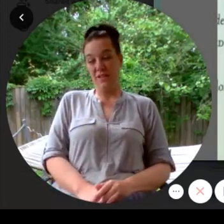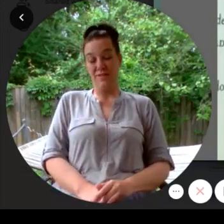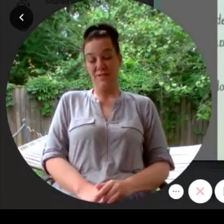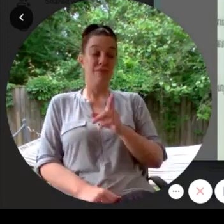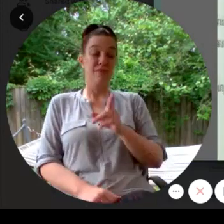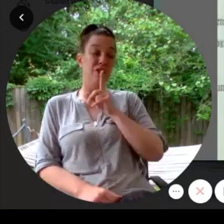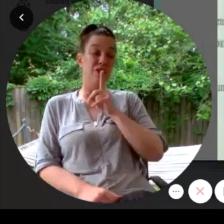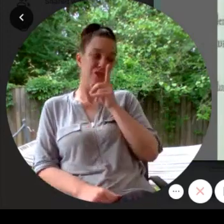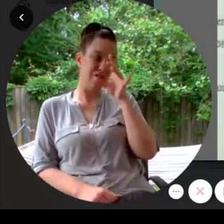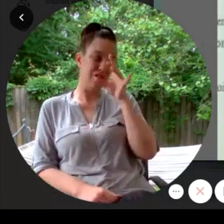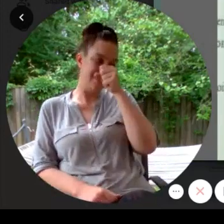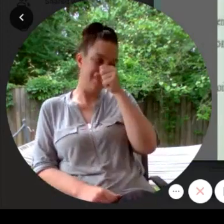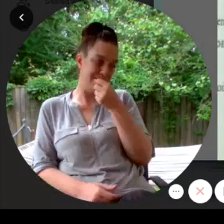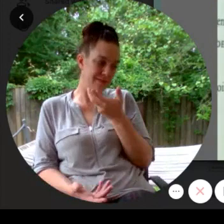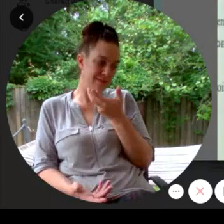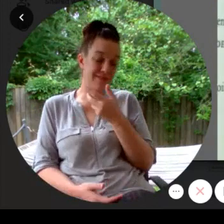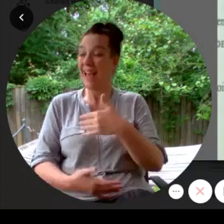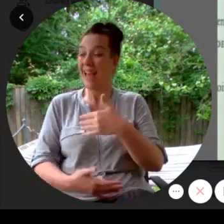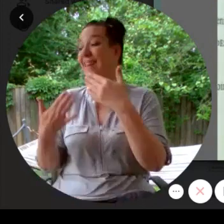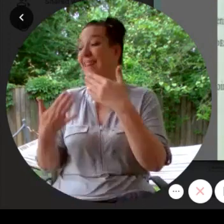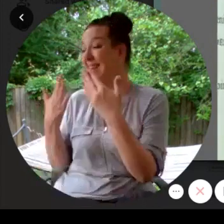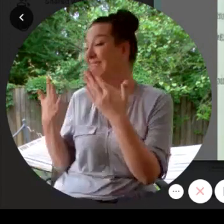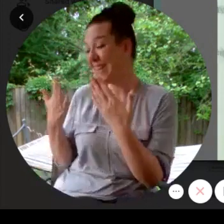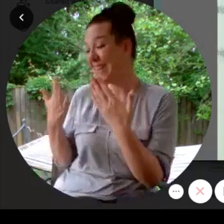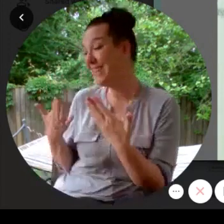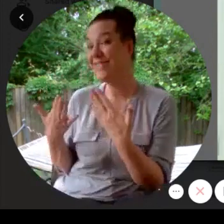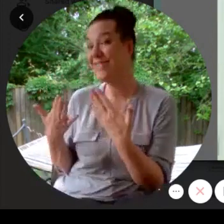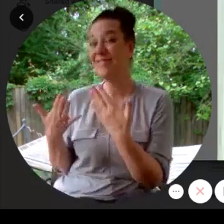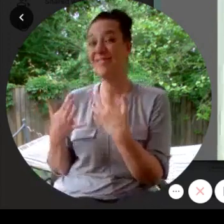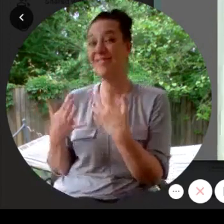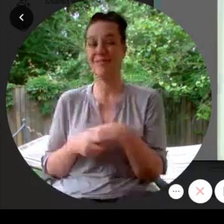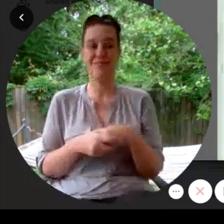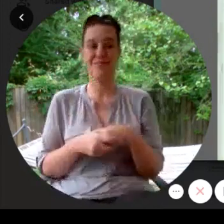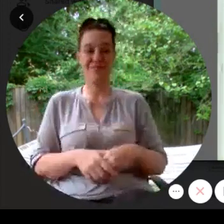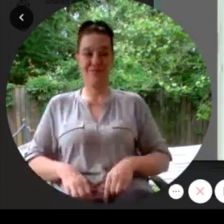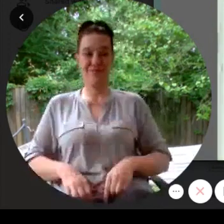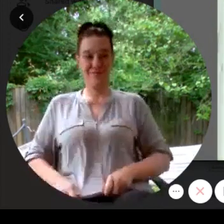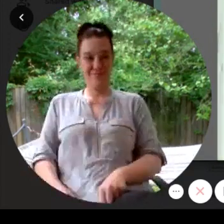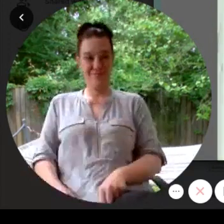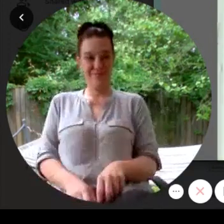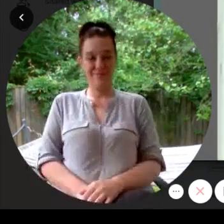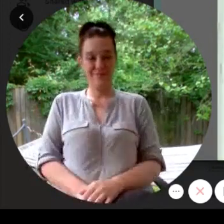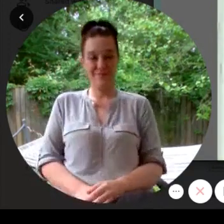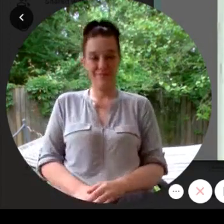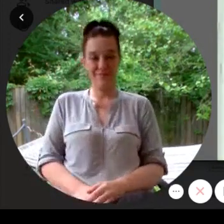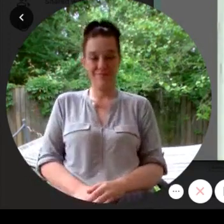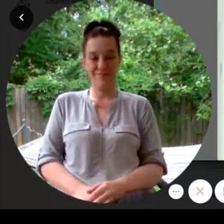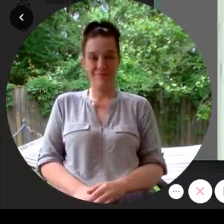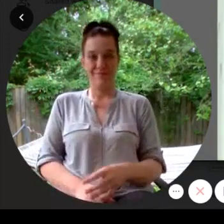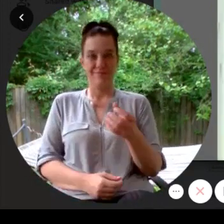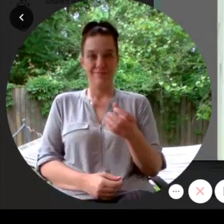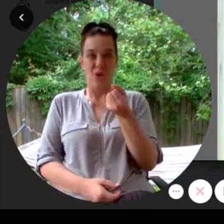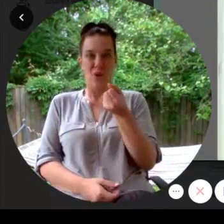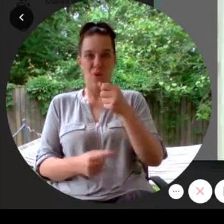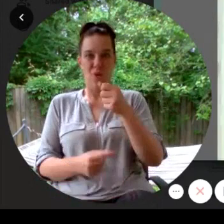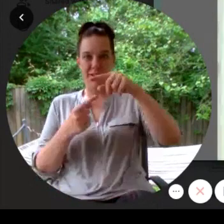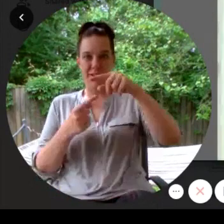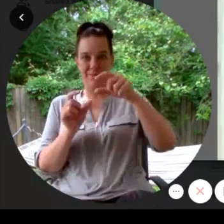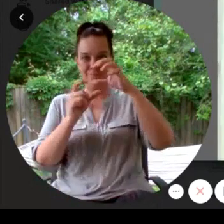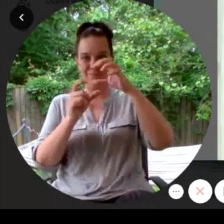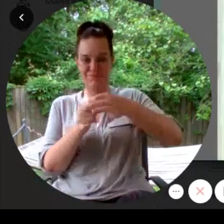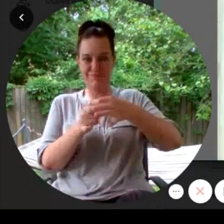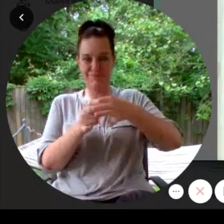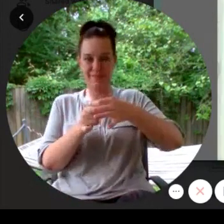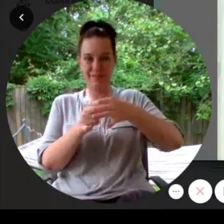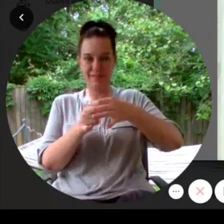man said. Thank you, thank you, Miles said. Holding the spool in his hand,